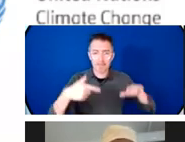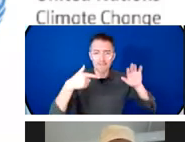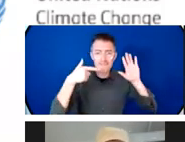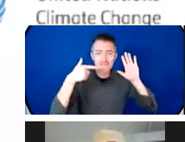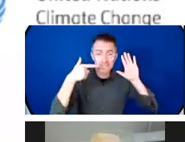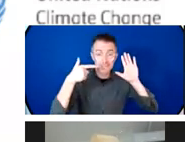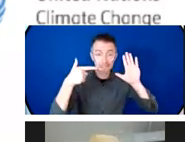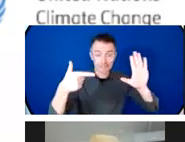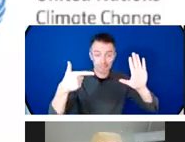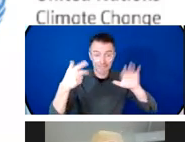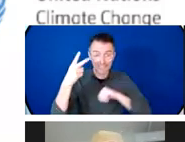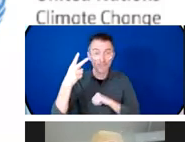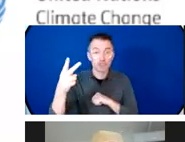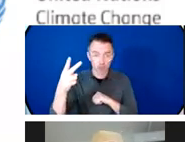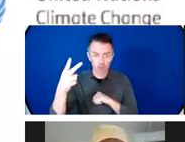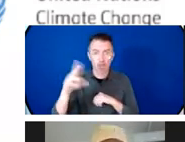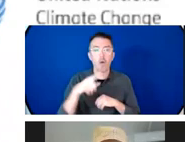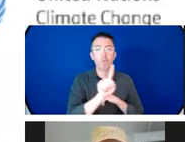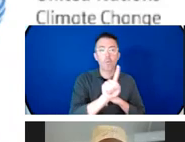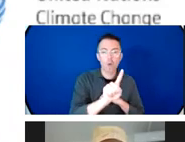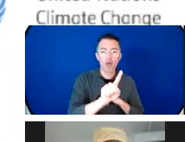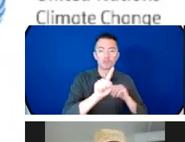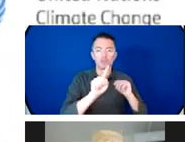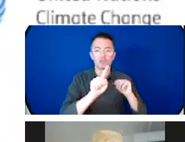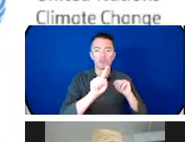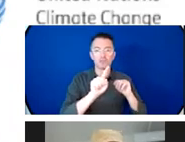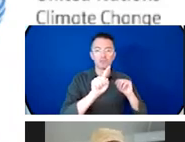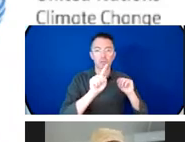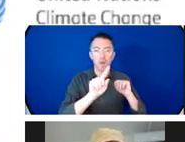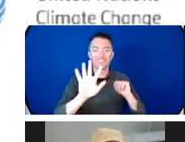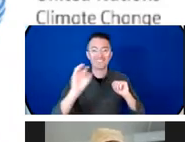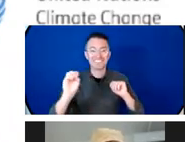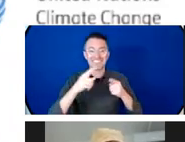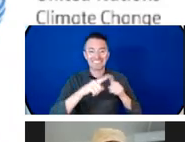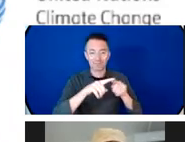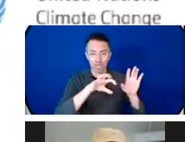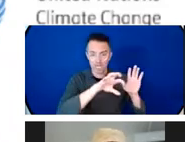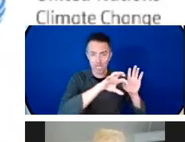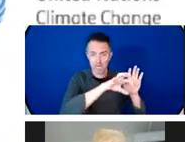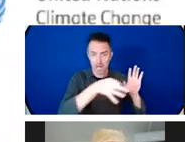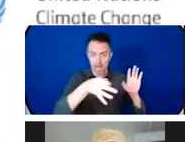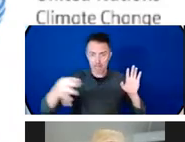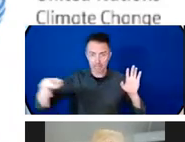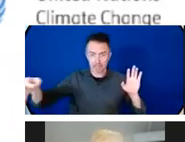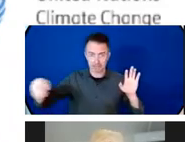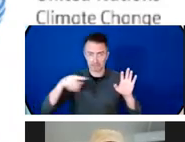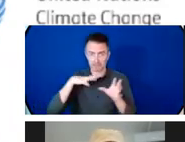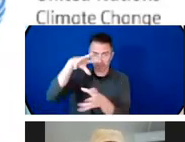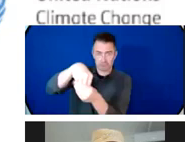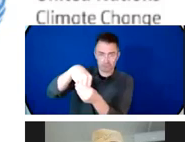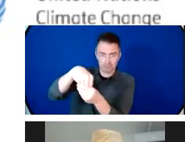risks, Comor's Islands are also part of the 35 critical regions selected by the